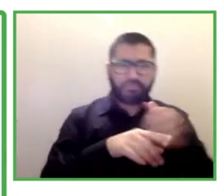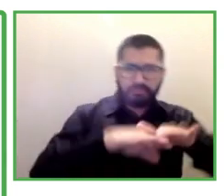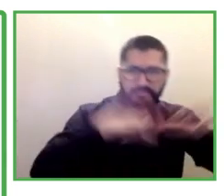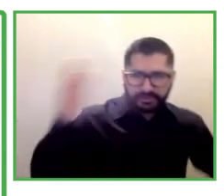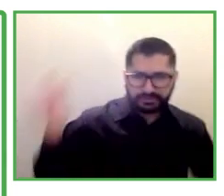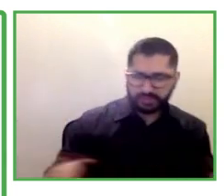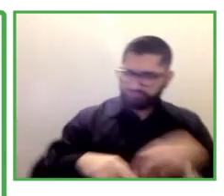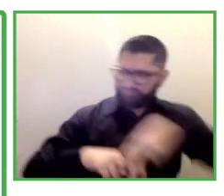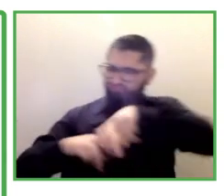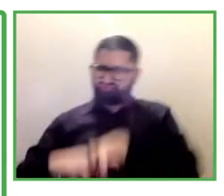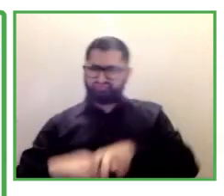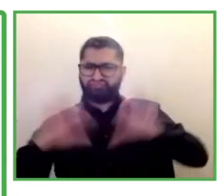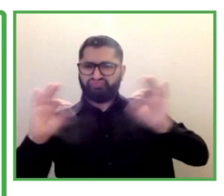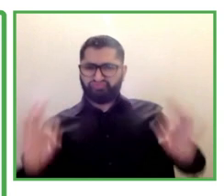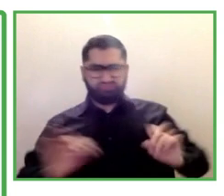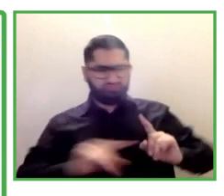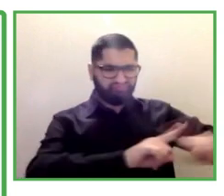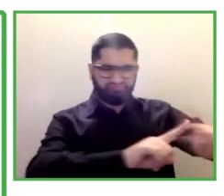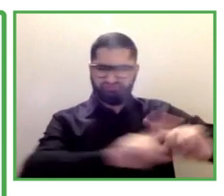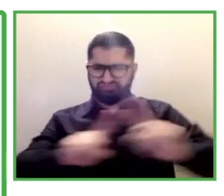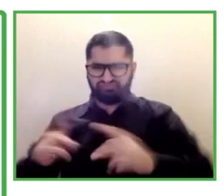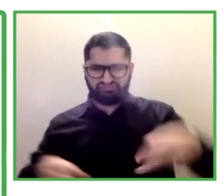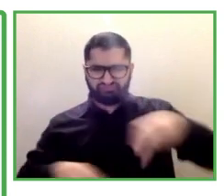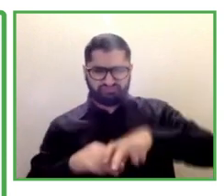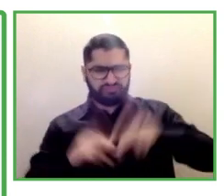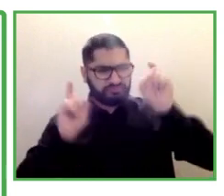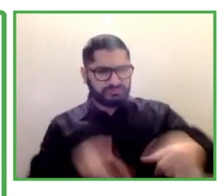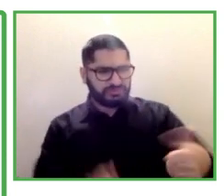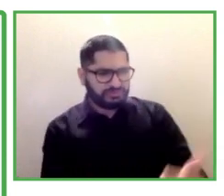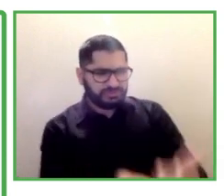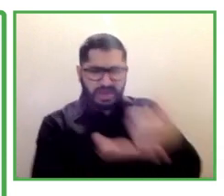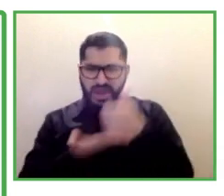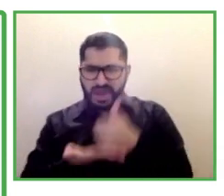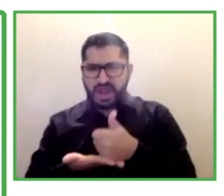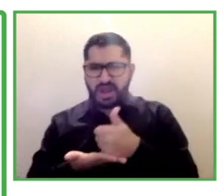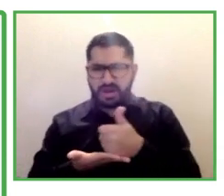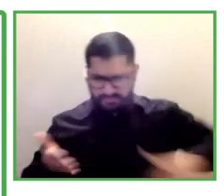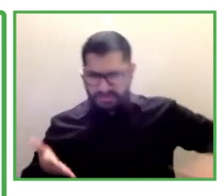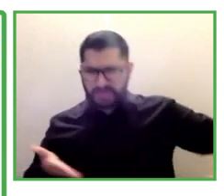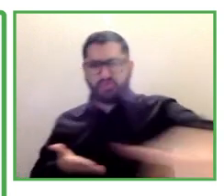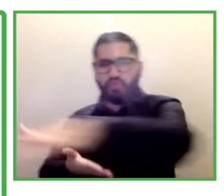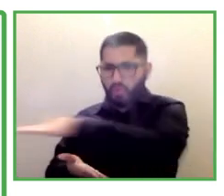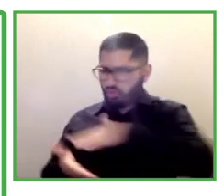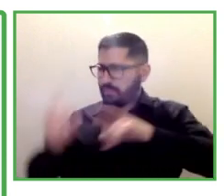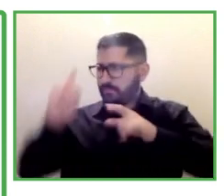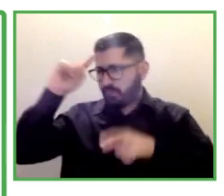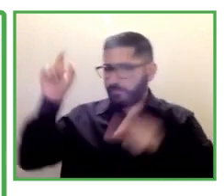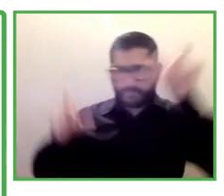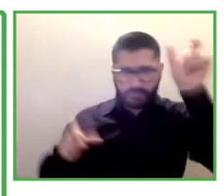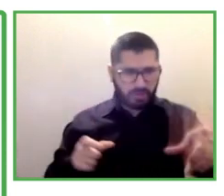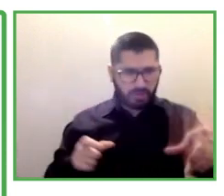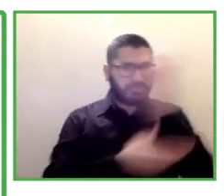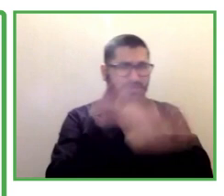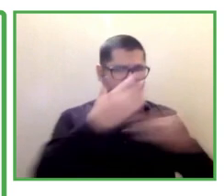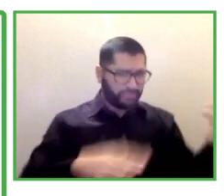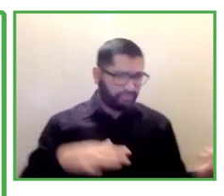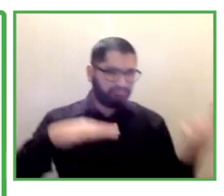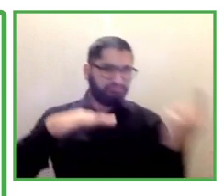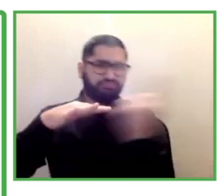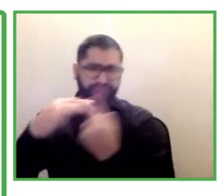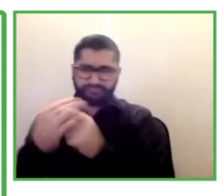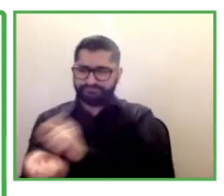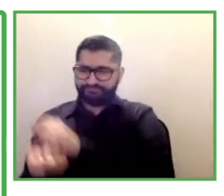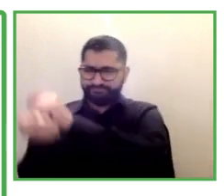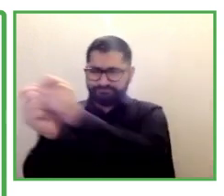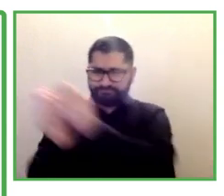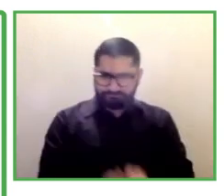I gave you an example of a study case of a deaf employee. How do we do it? We talk